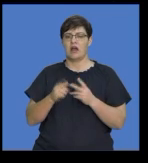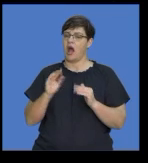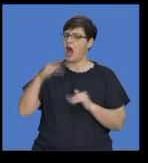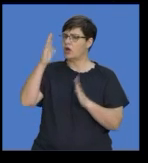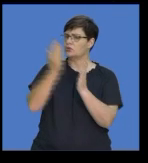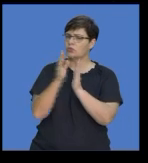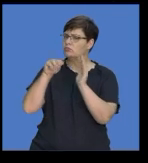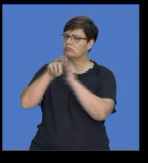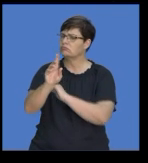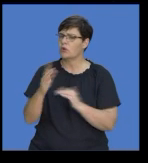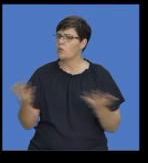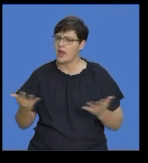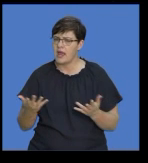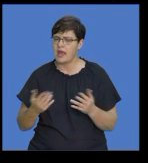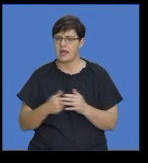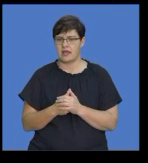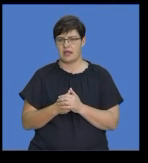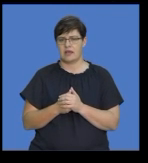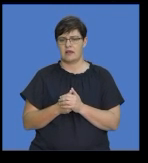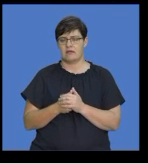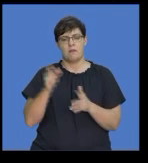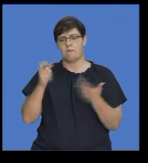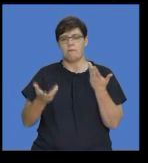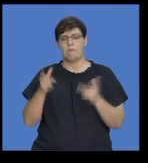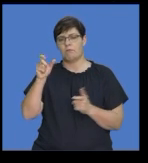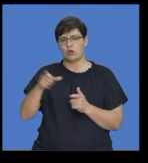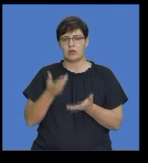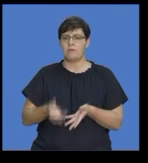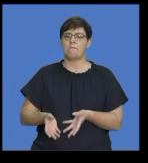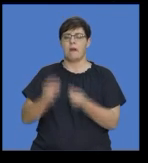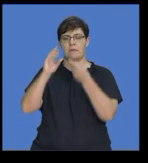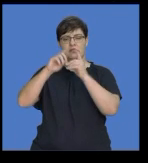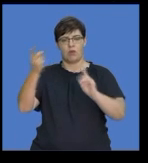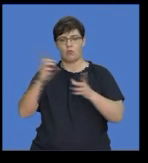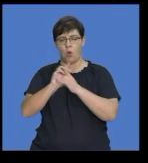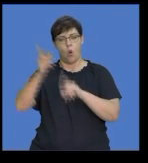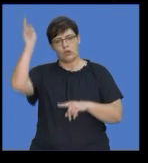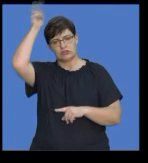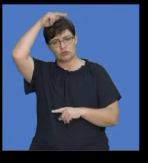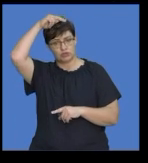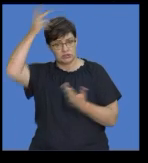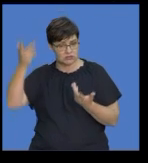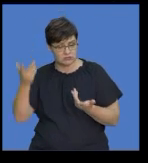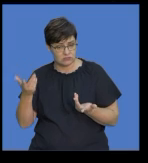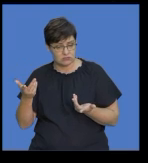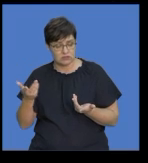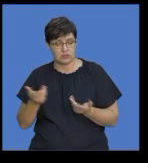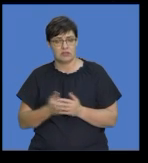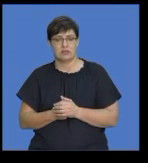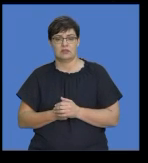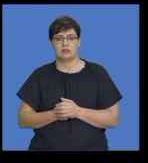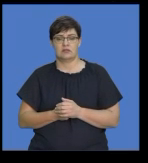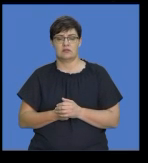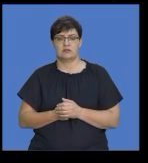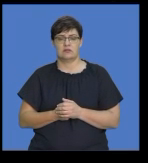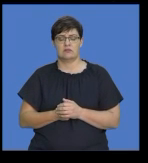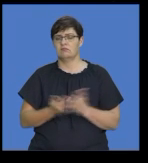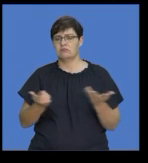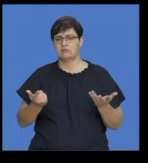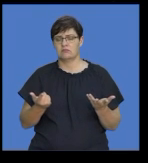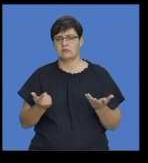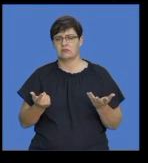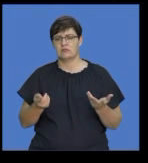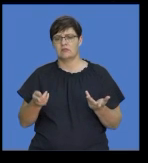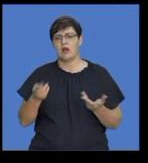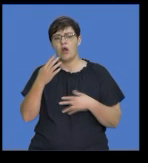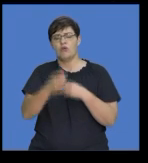education is important. The person could have gone on to get a diploma or degrees later on in life. And where and